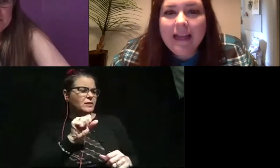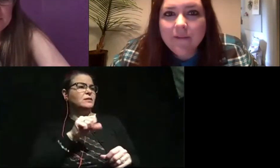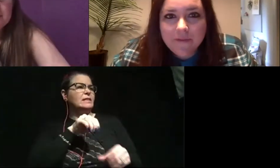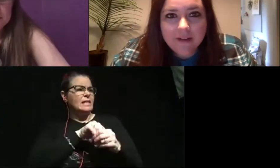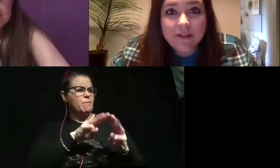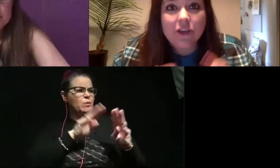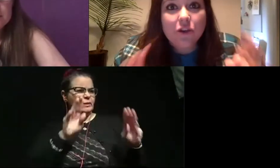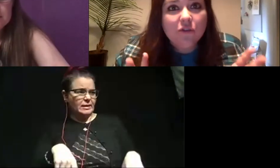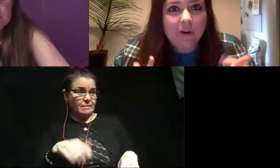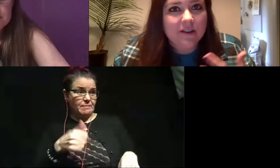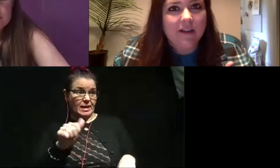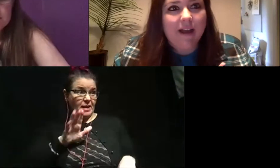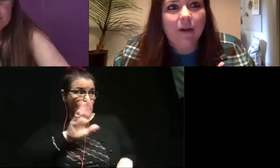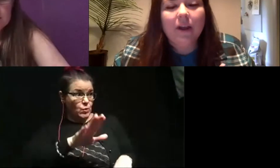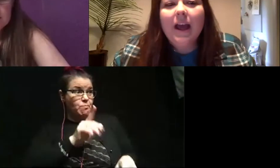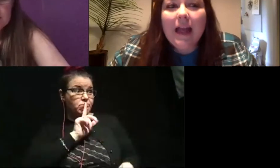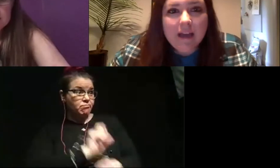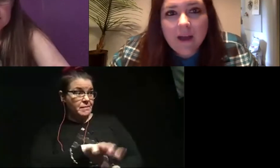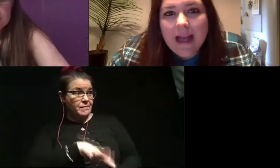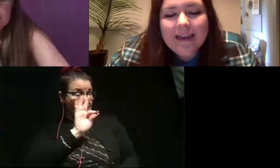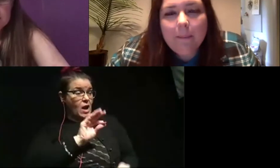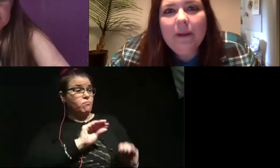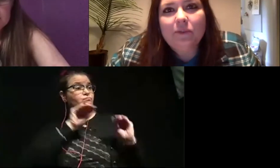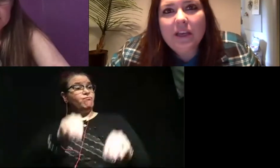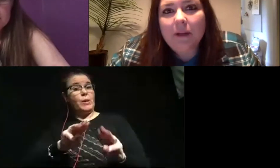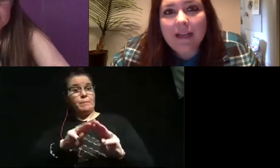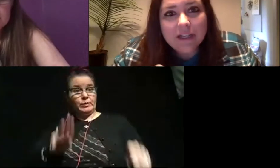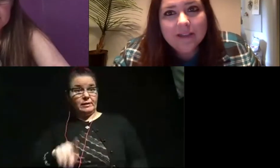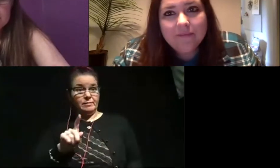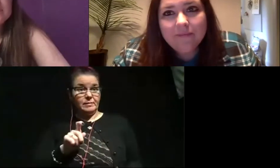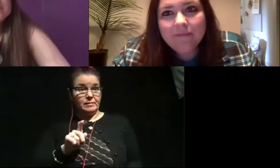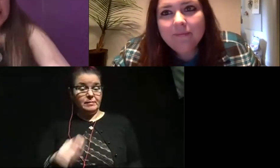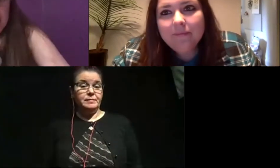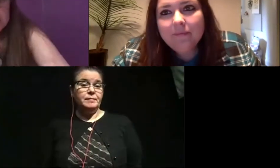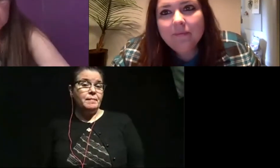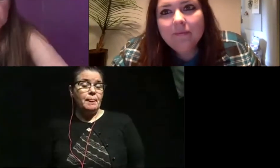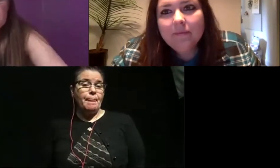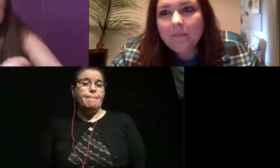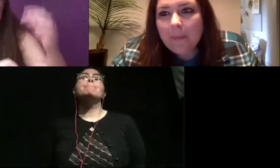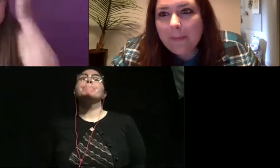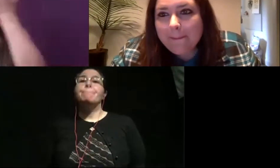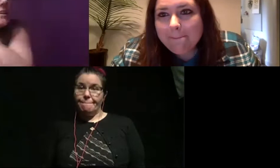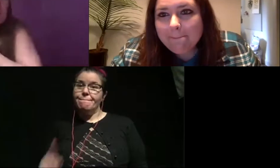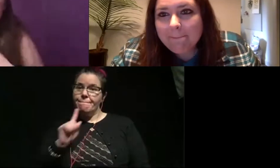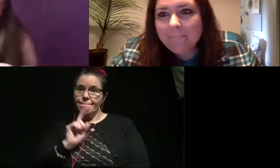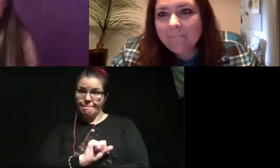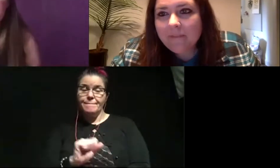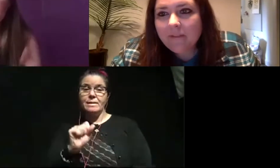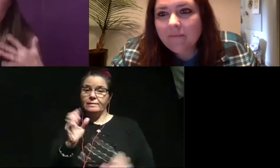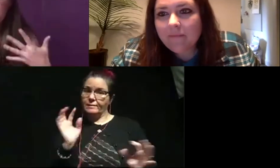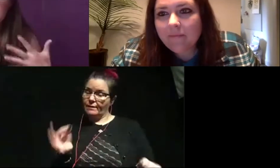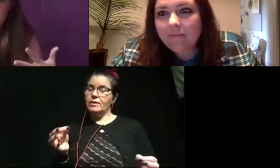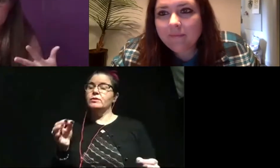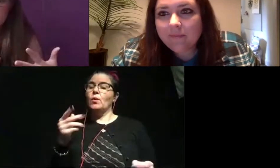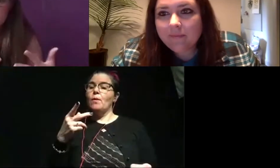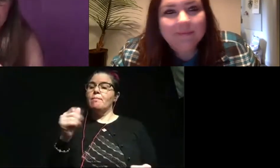have any of the fossils that you've personally found and, uh, ended up in museum collections? Absolutely. So paleontologists have like a